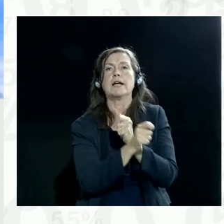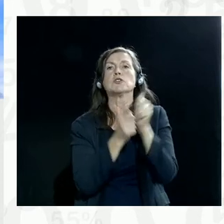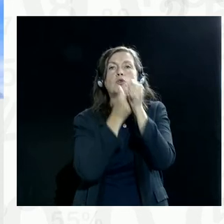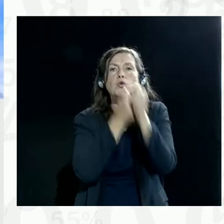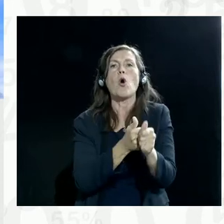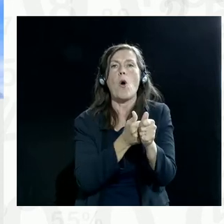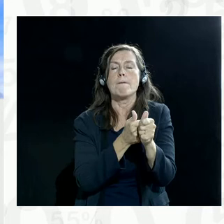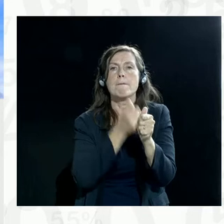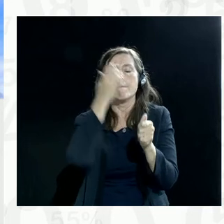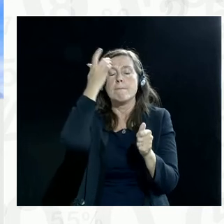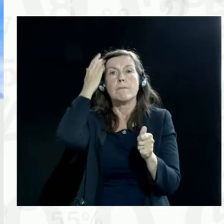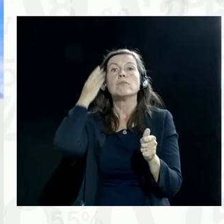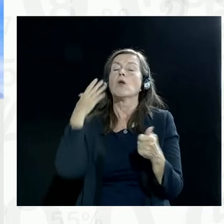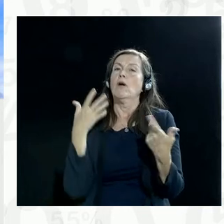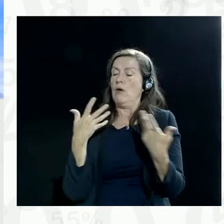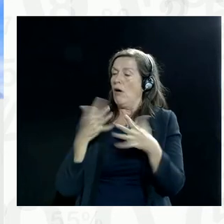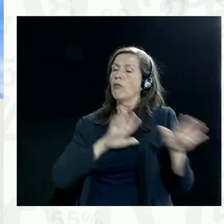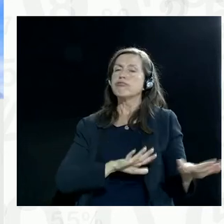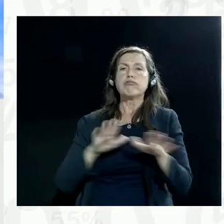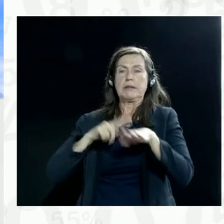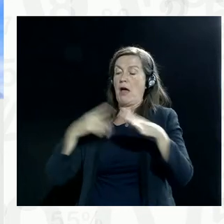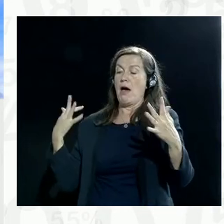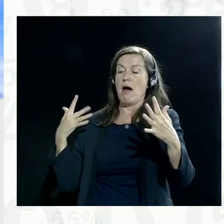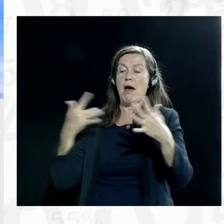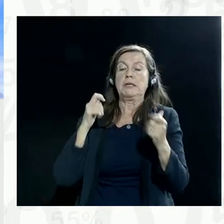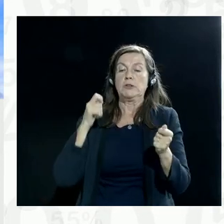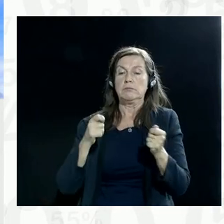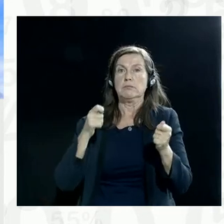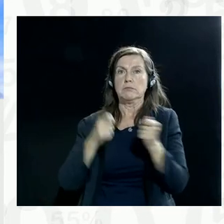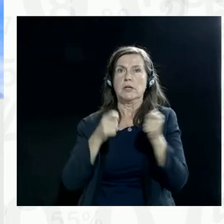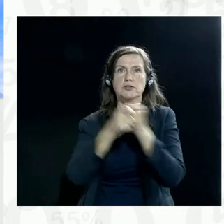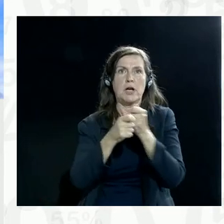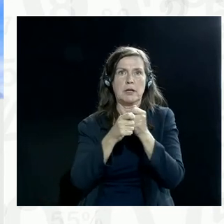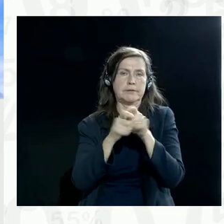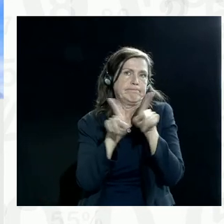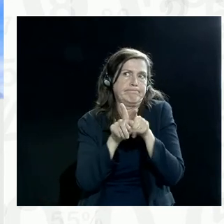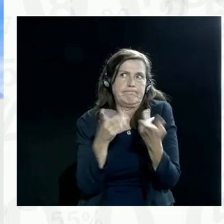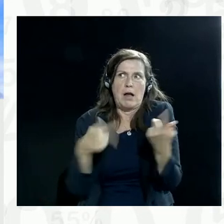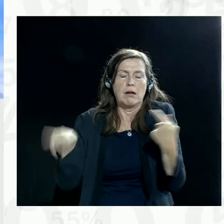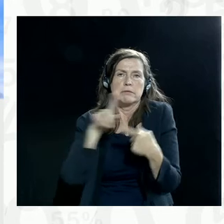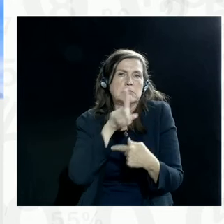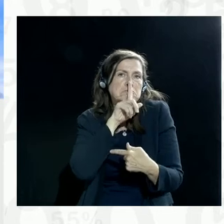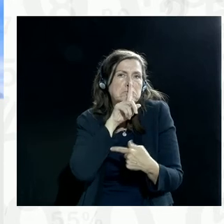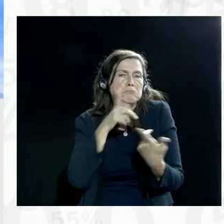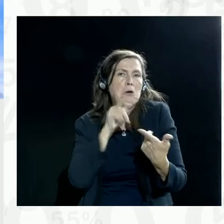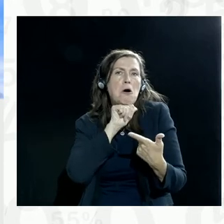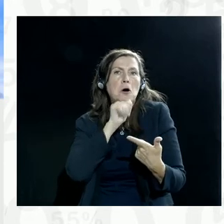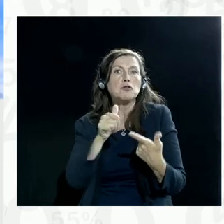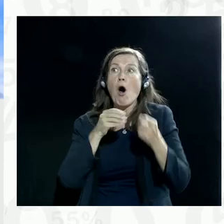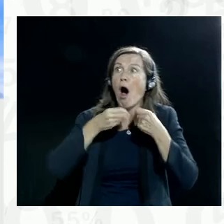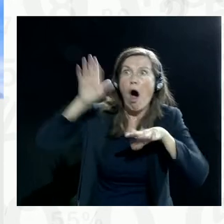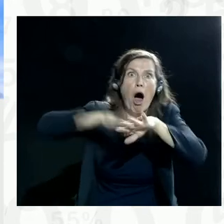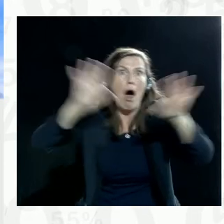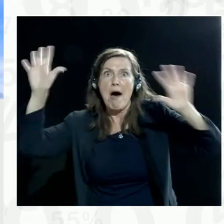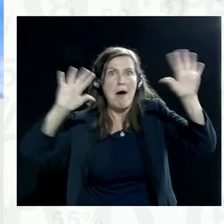of time to change these norms. And I believe that this is the unspoken thing that we're really facing right now. We have financial